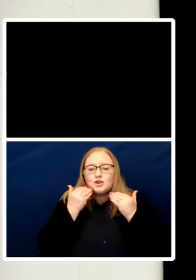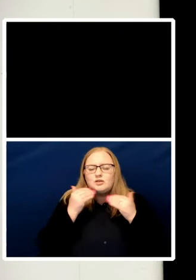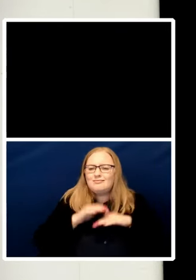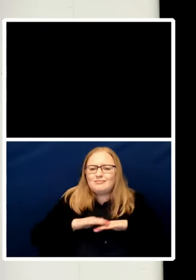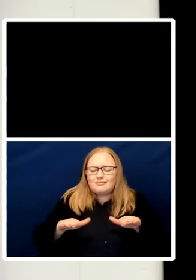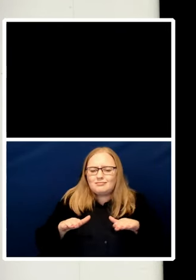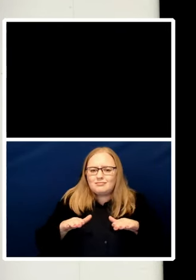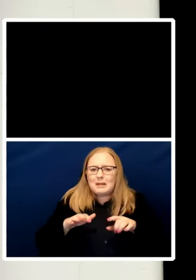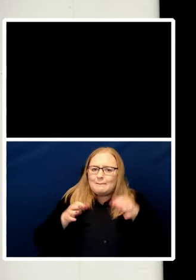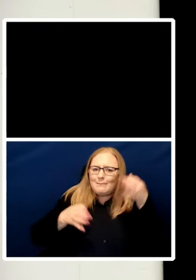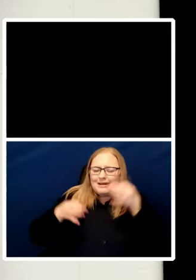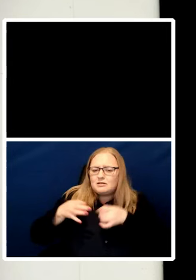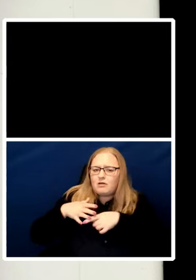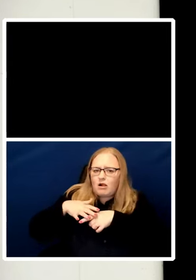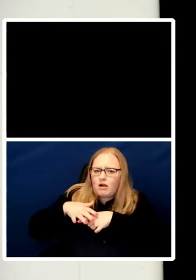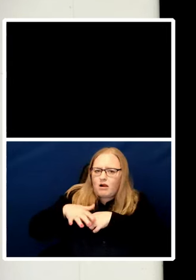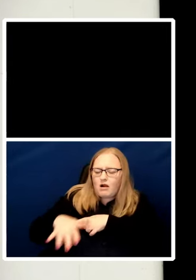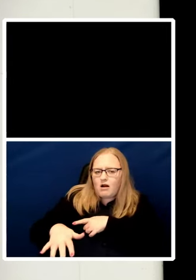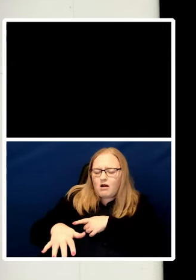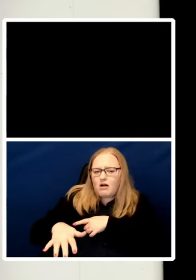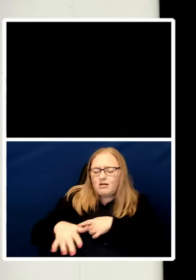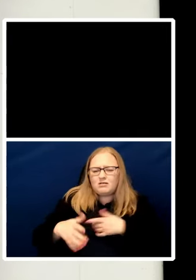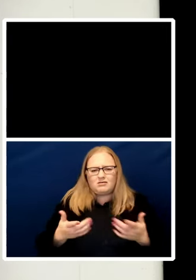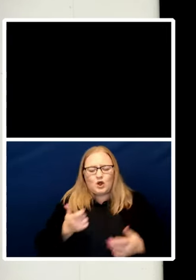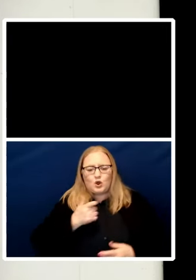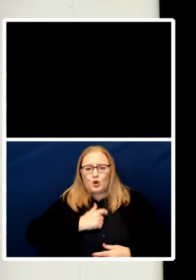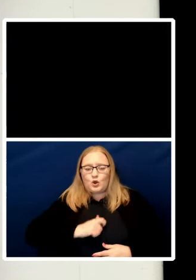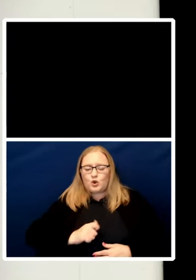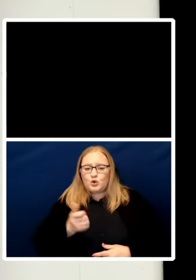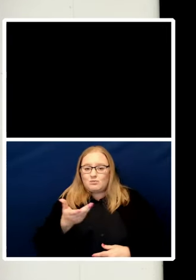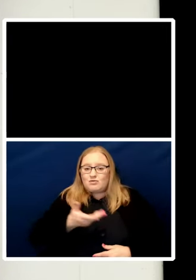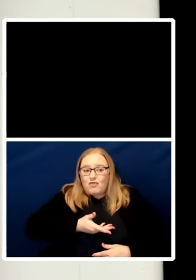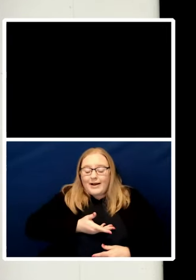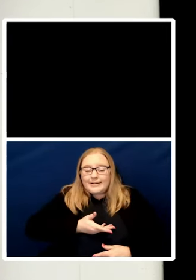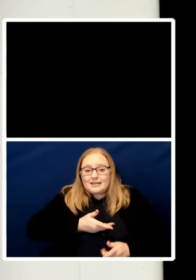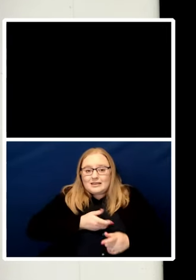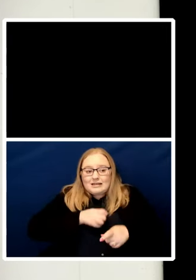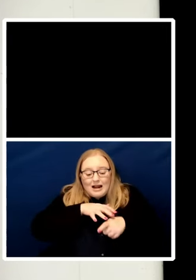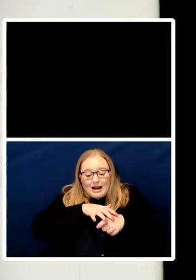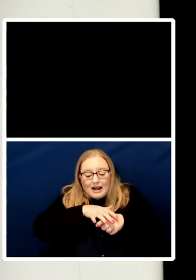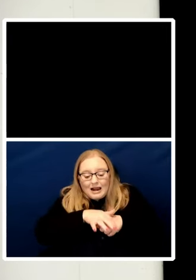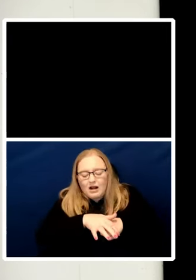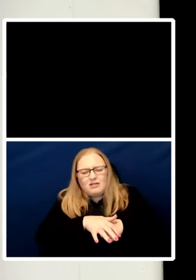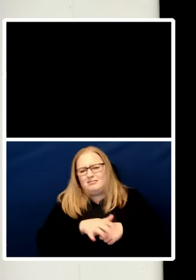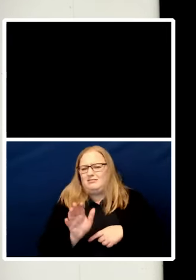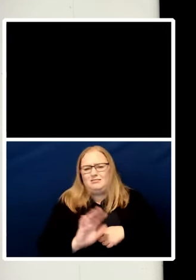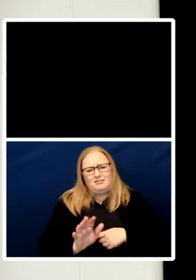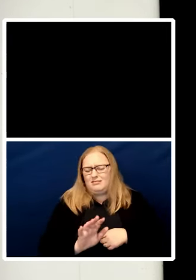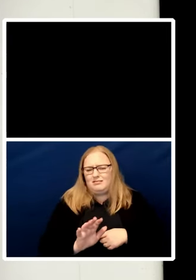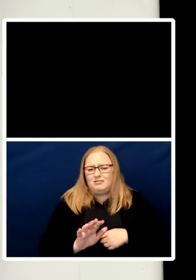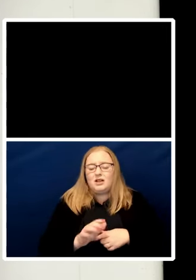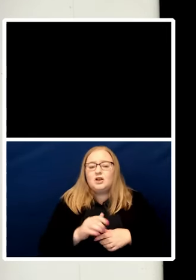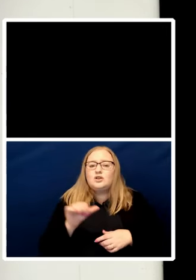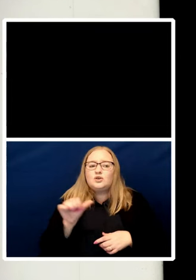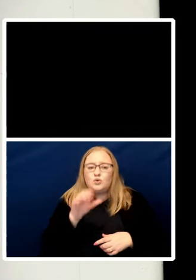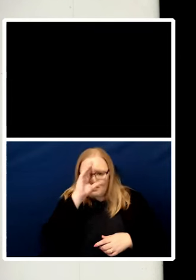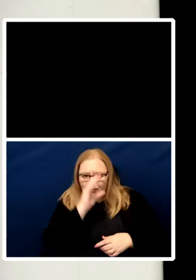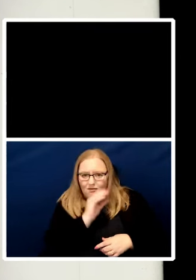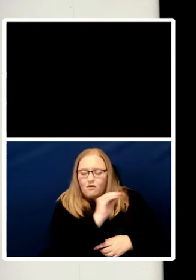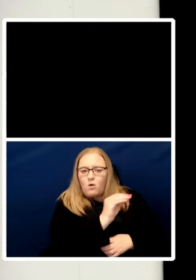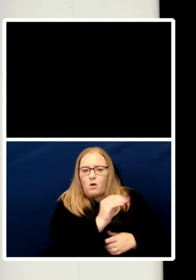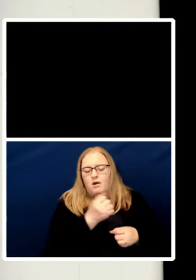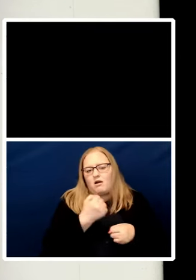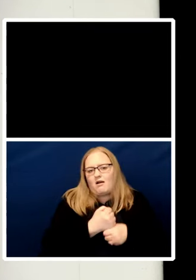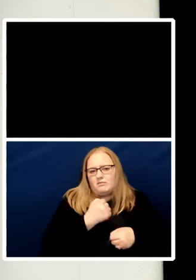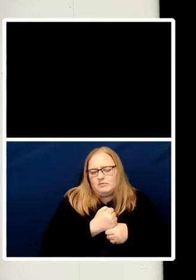human rights invade rather than inform the business of elected governments that respect the